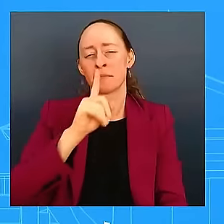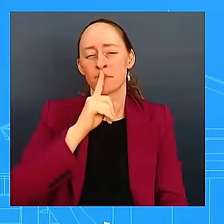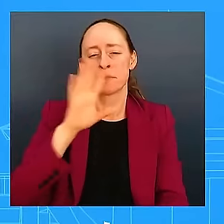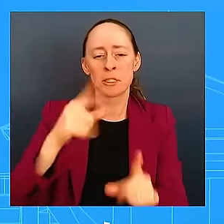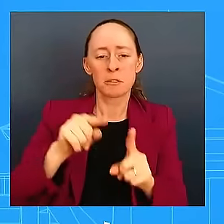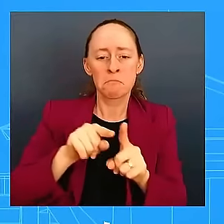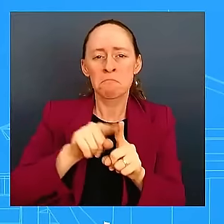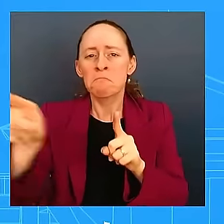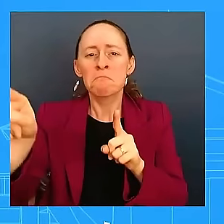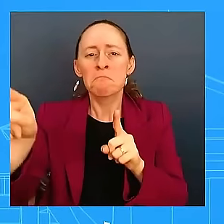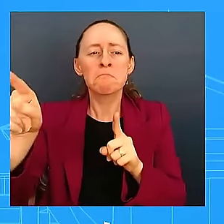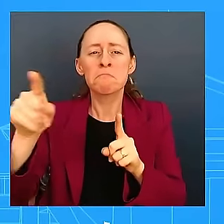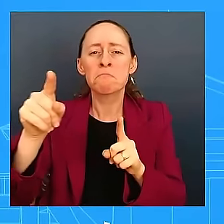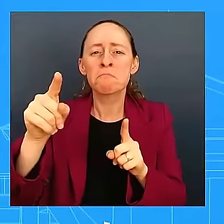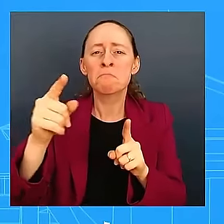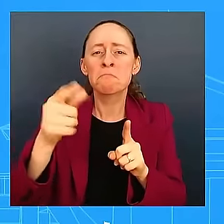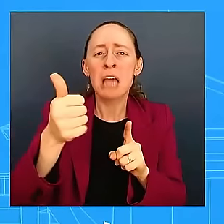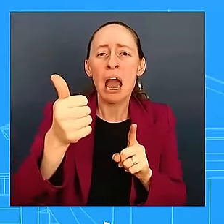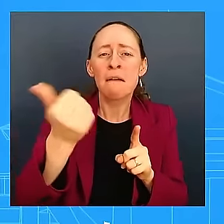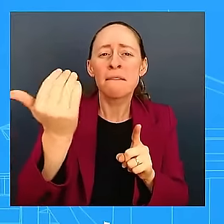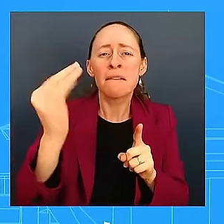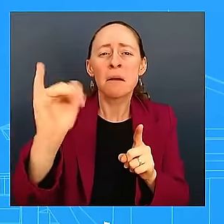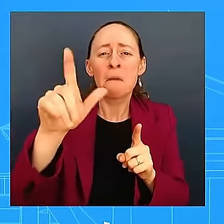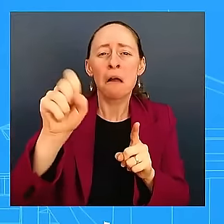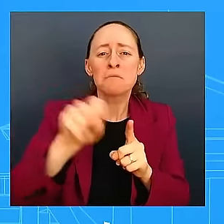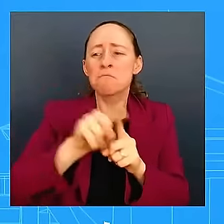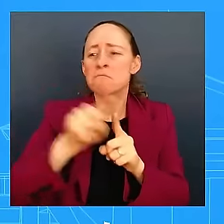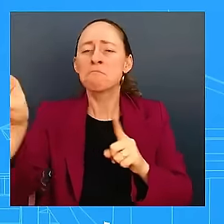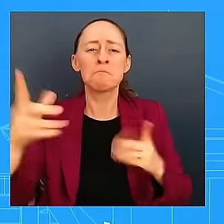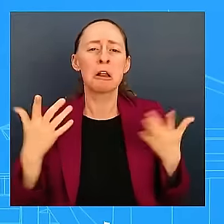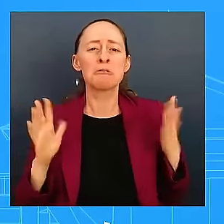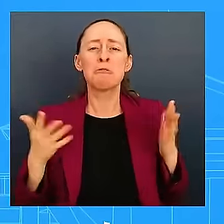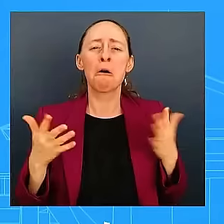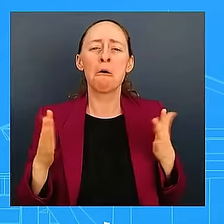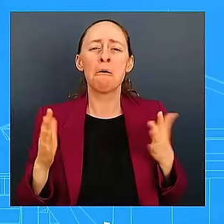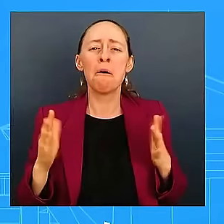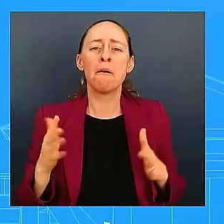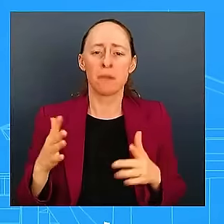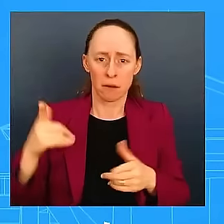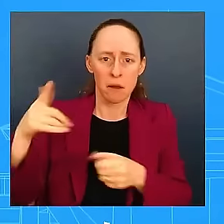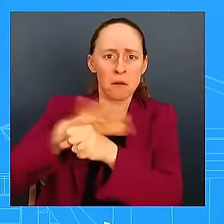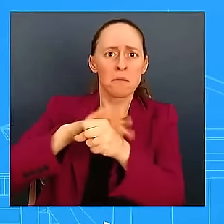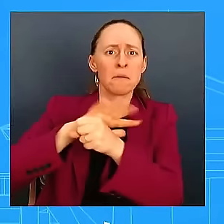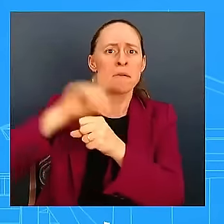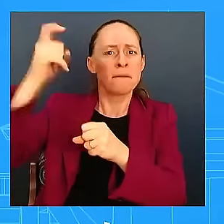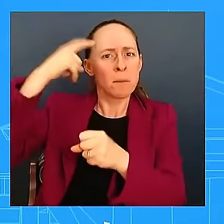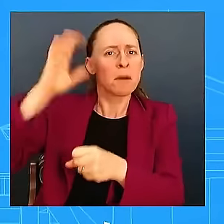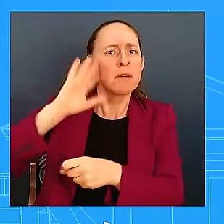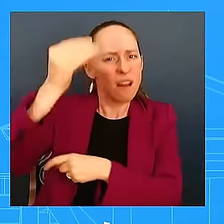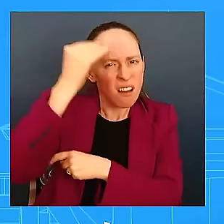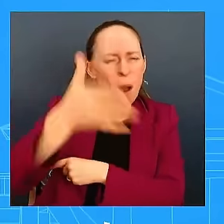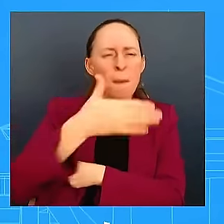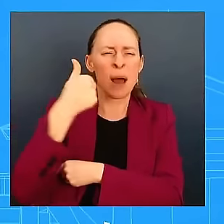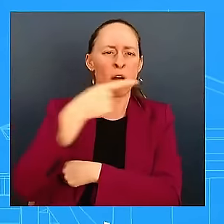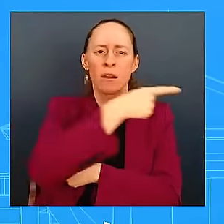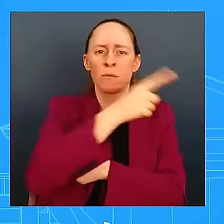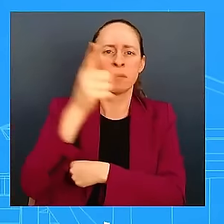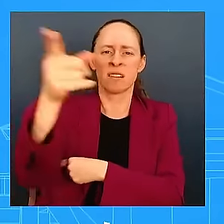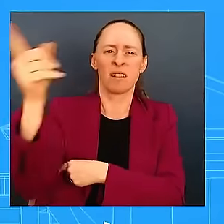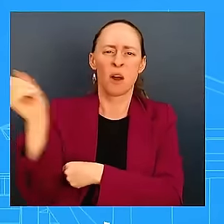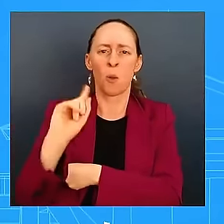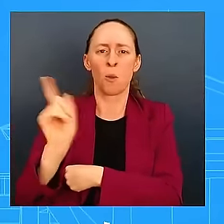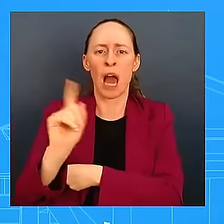the local officials should be able to tell you where there's local evacuation centers that you can go to until the threat of the storm has passed.